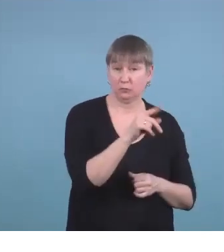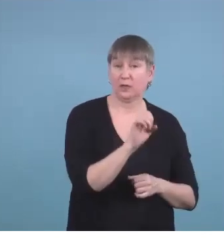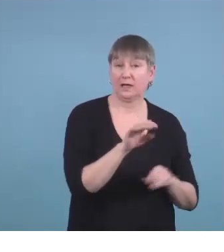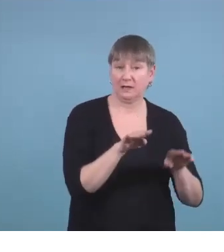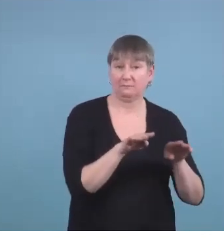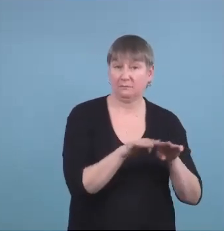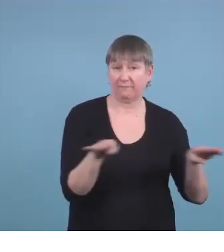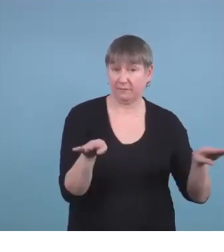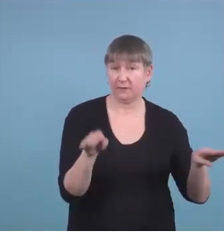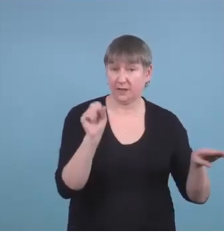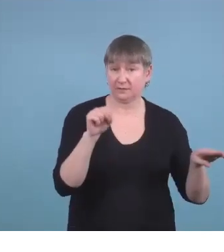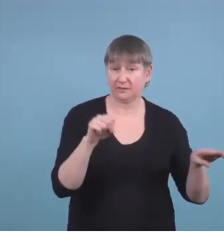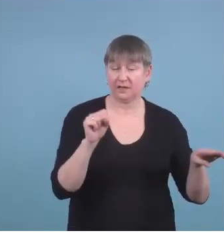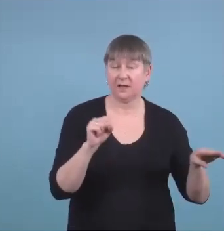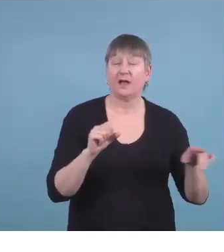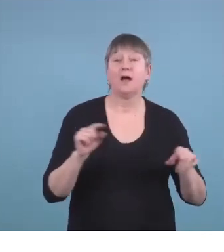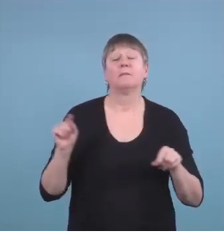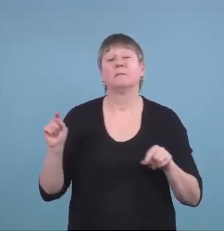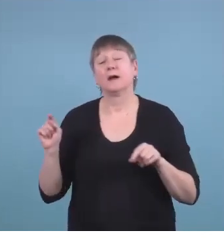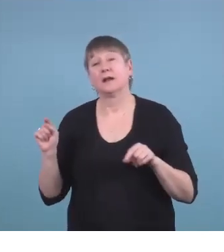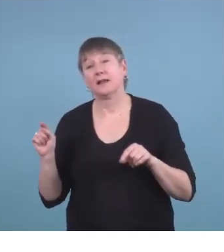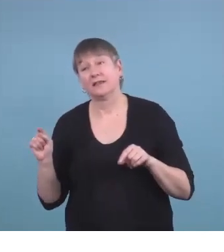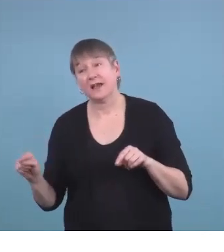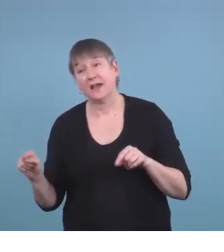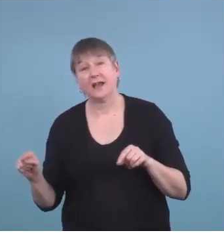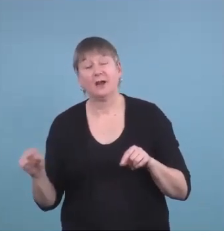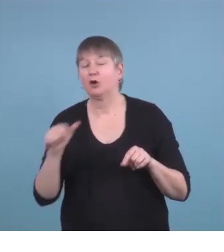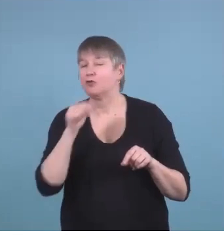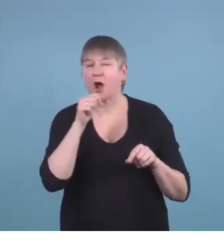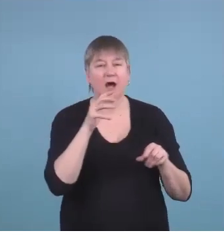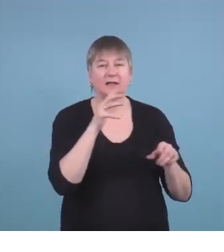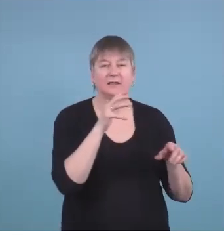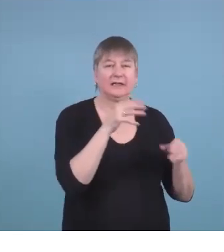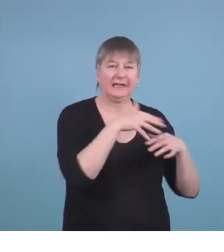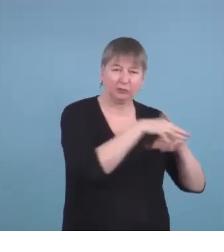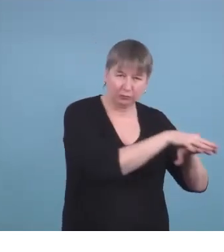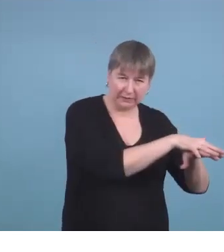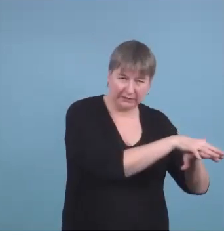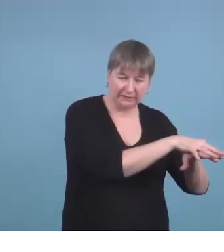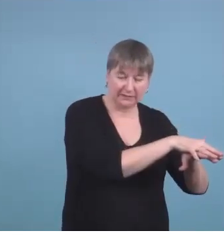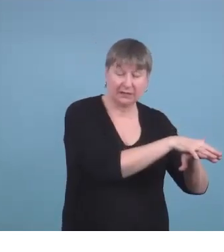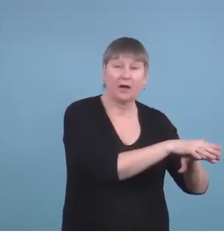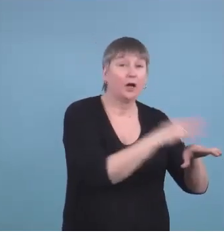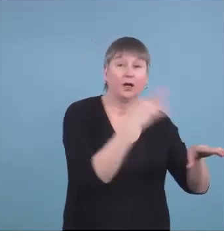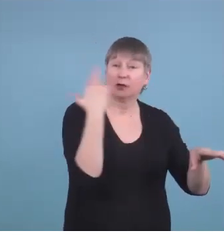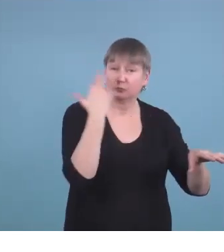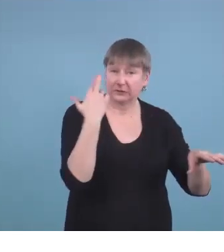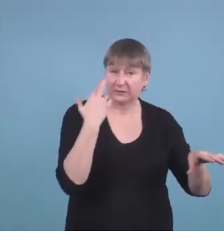but the reason that they aren't integrated again is because